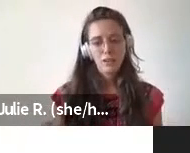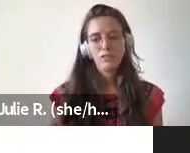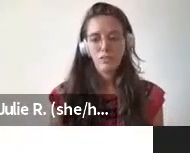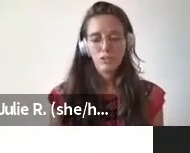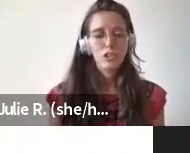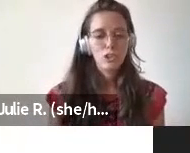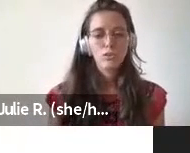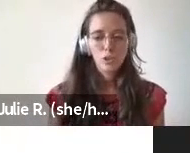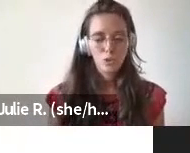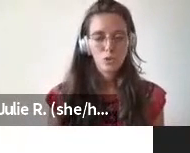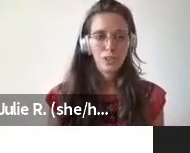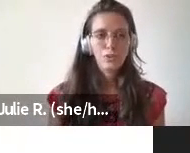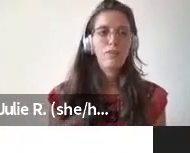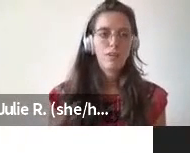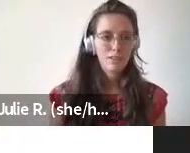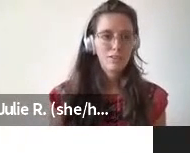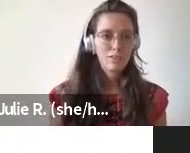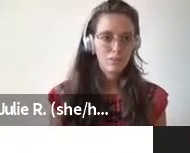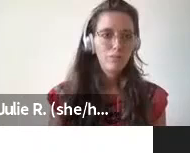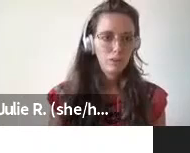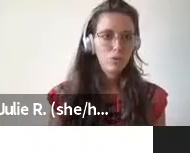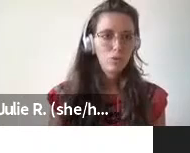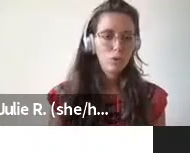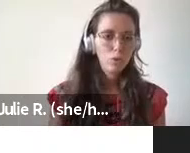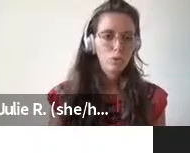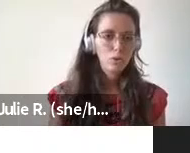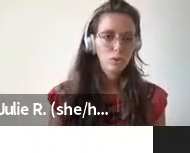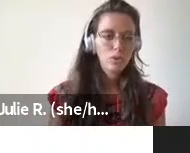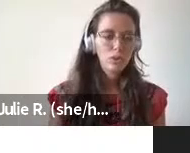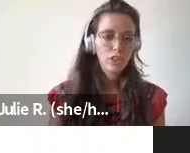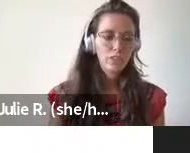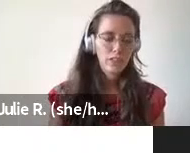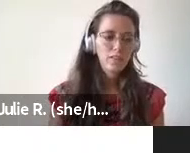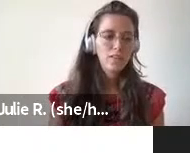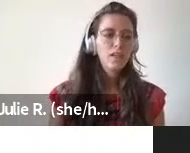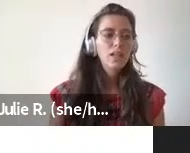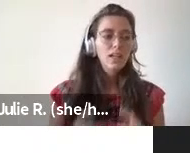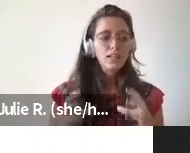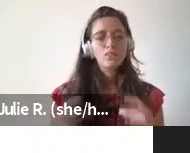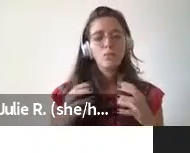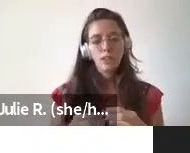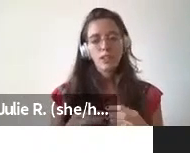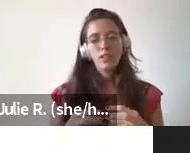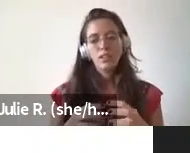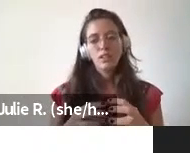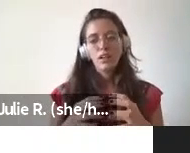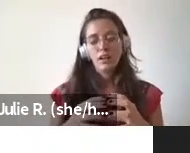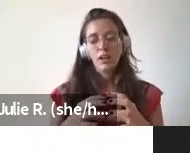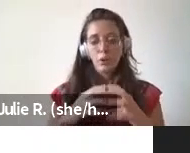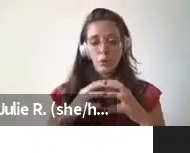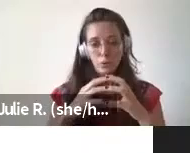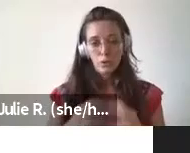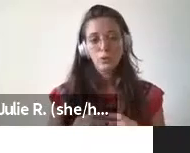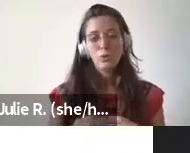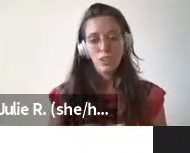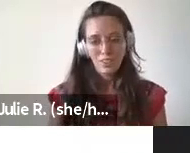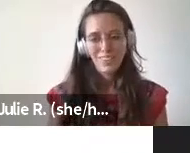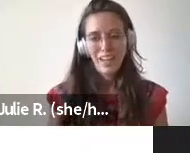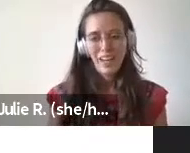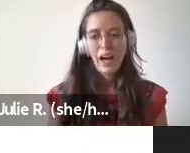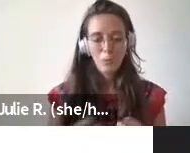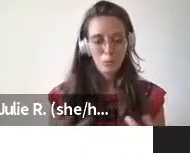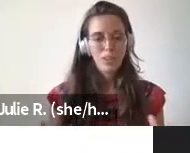internet and have the digital literacy to have access to those to this content is already uh